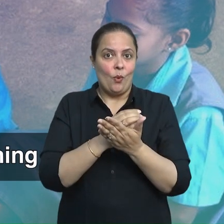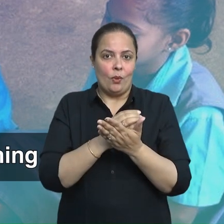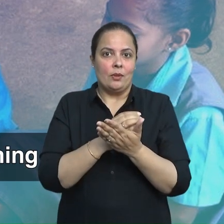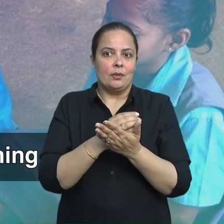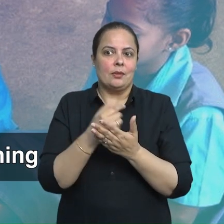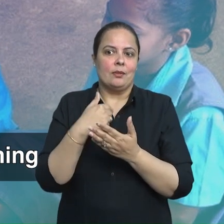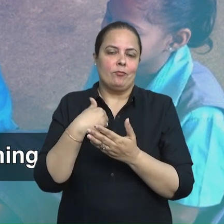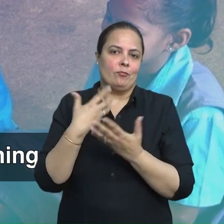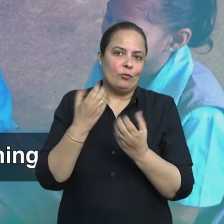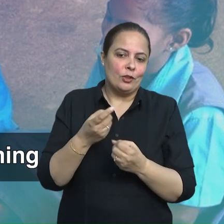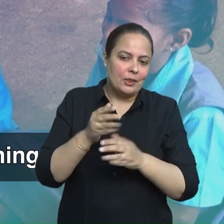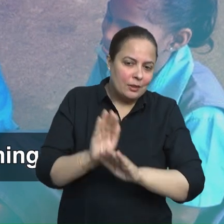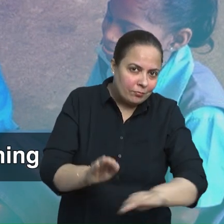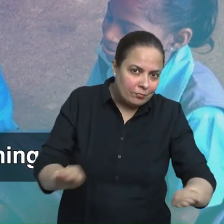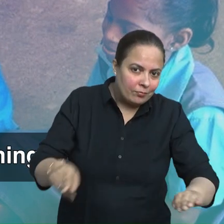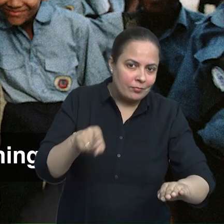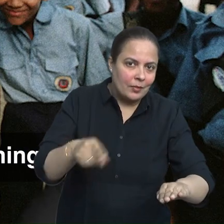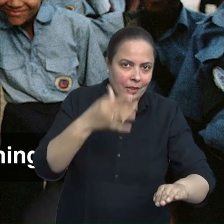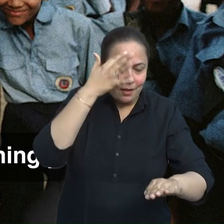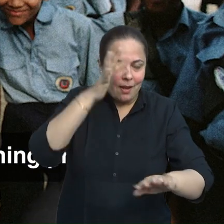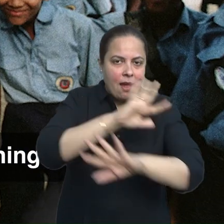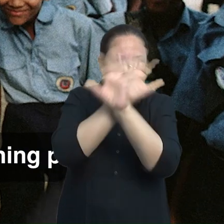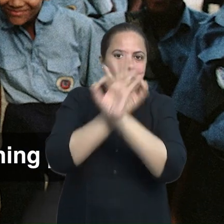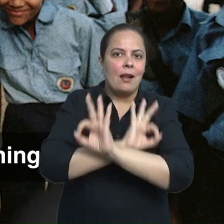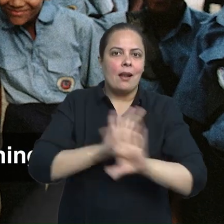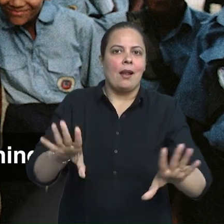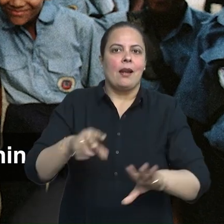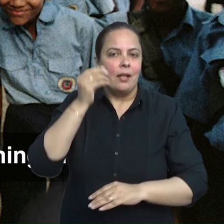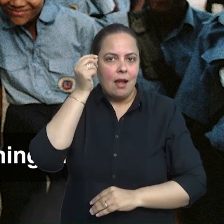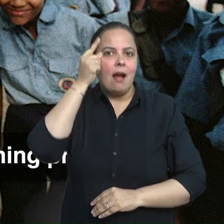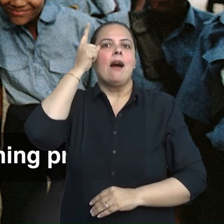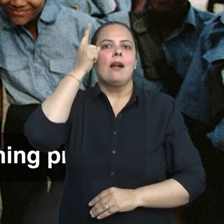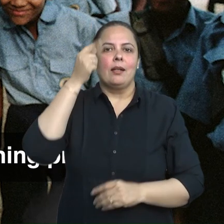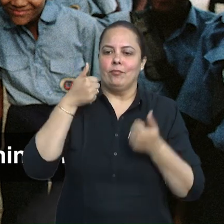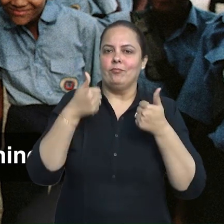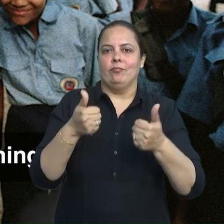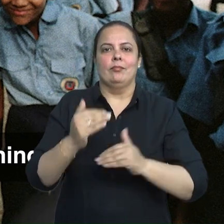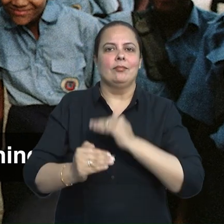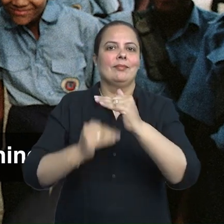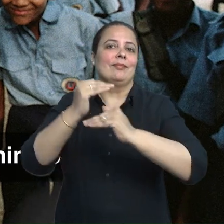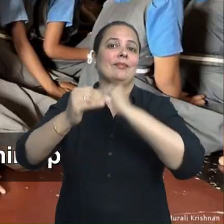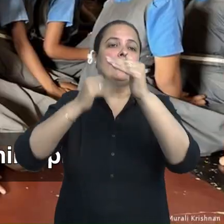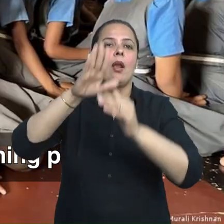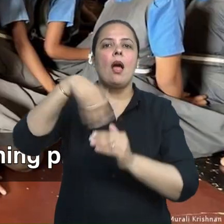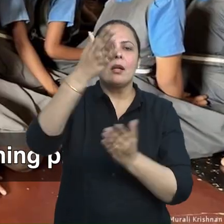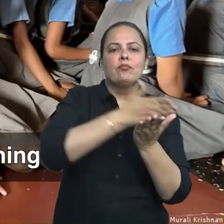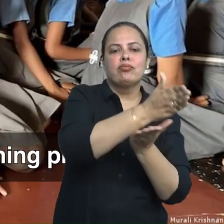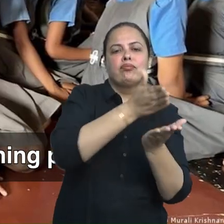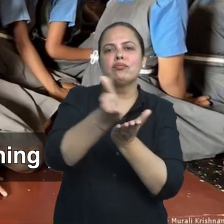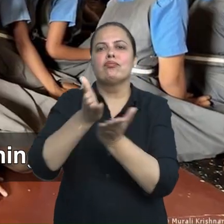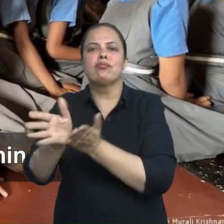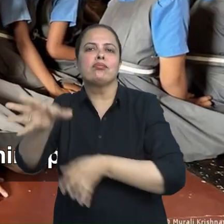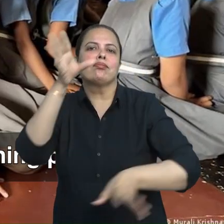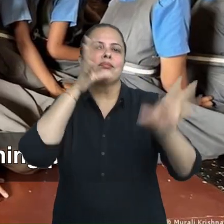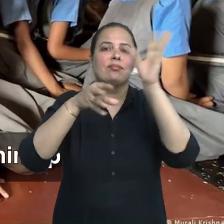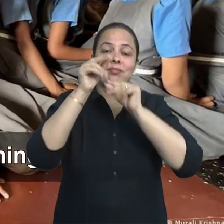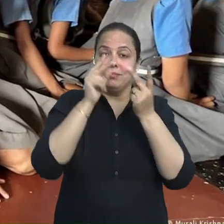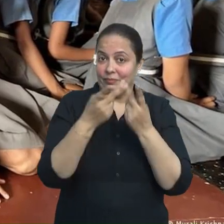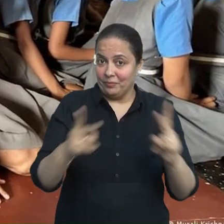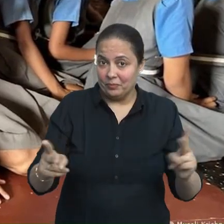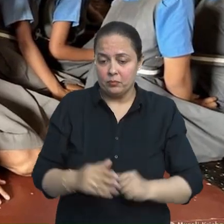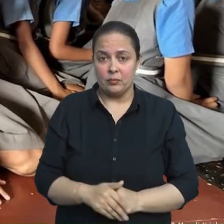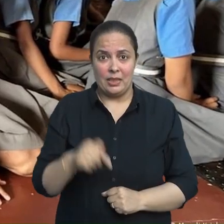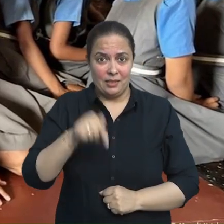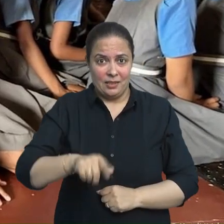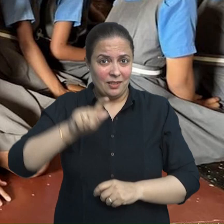children at the preparatory stage, while also catering to the diverse needs of the learners. The package has tremendous potential